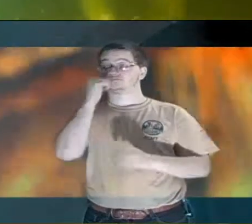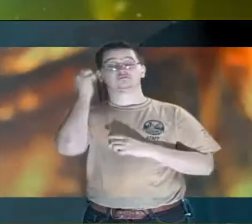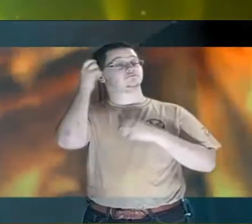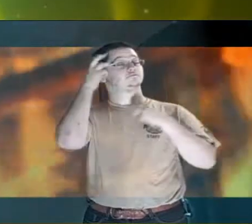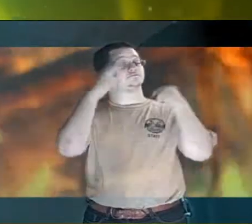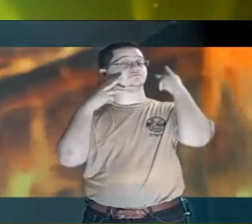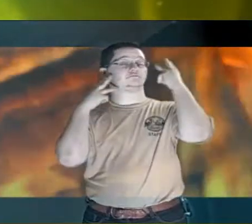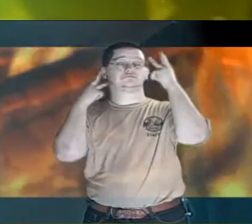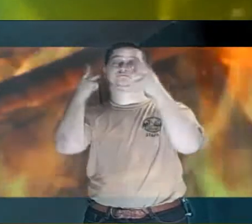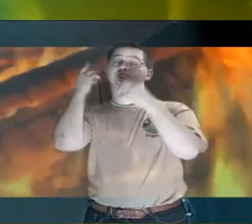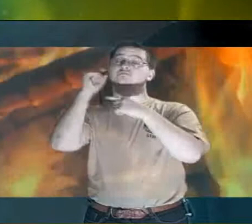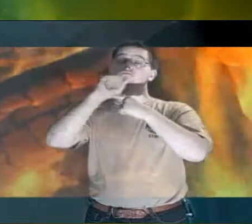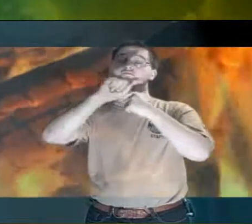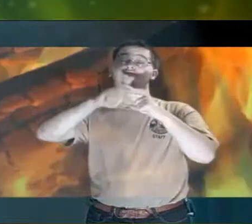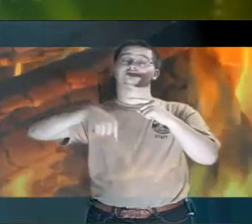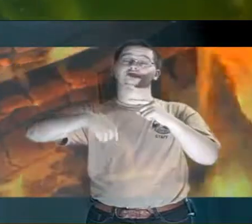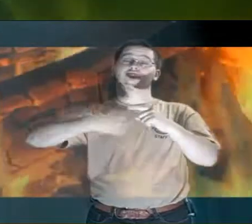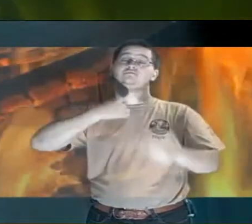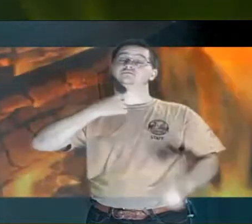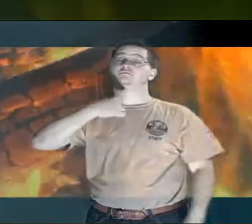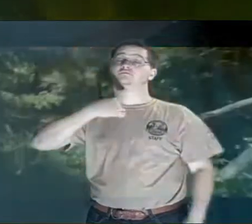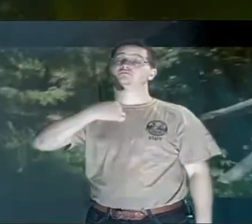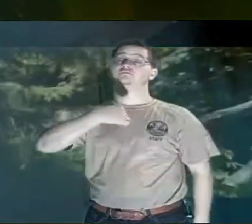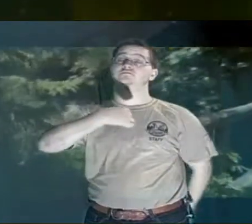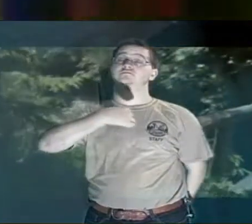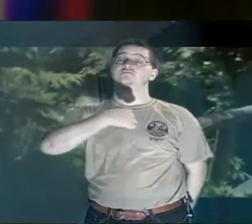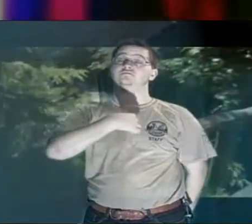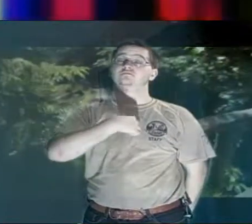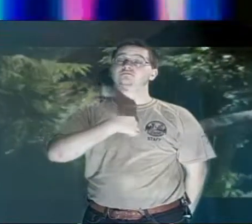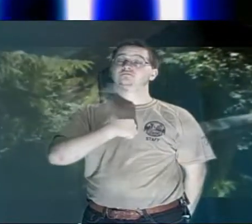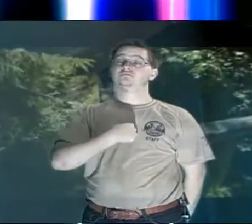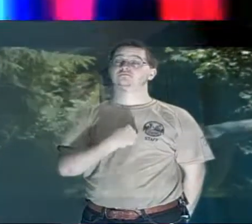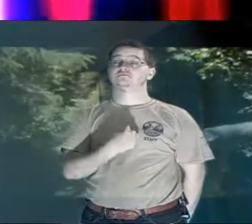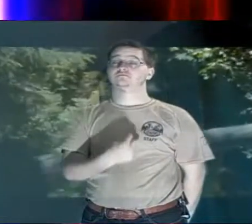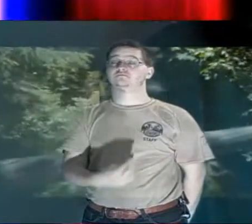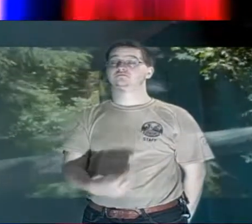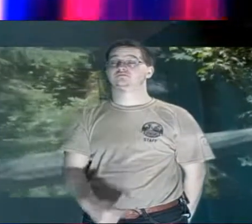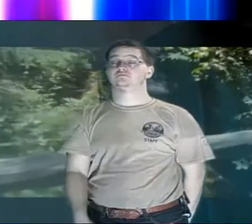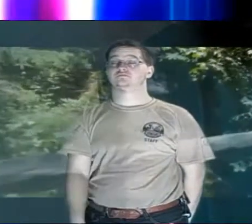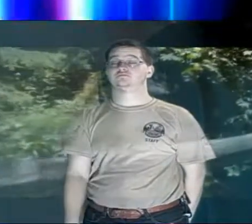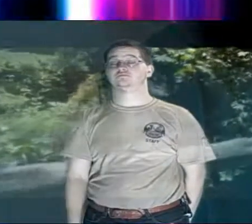Don't worry about me I